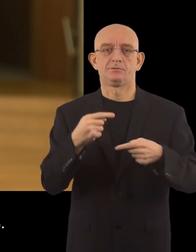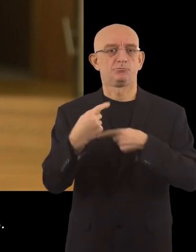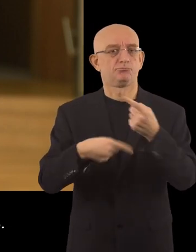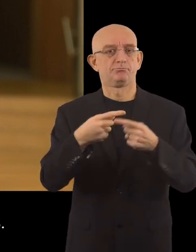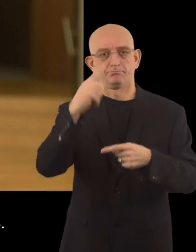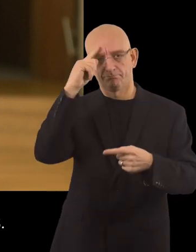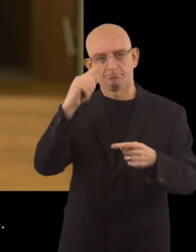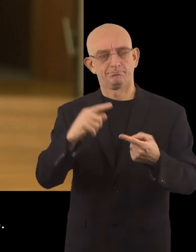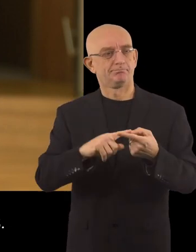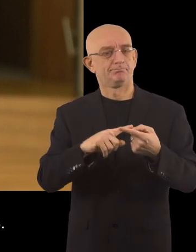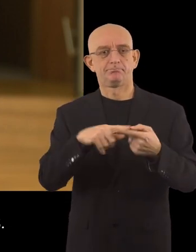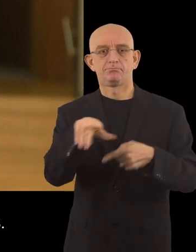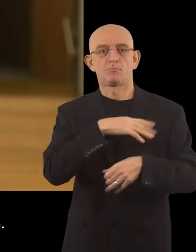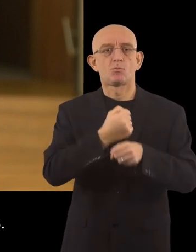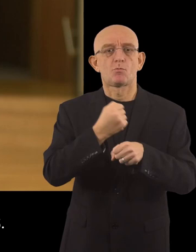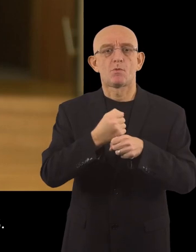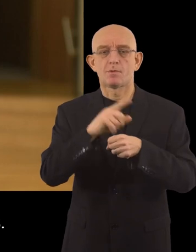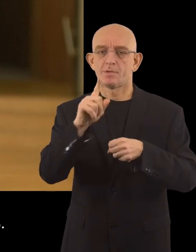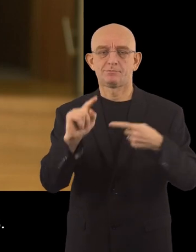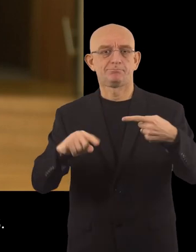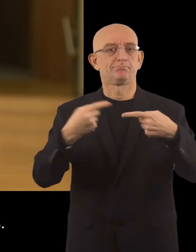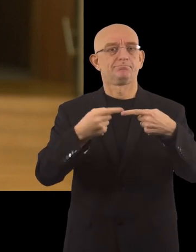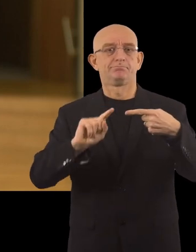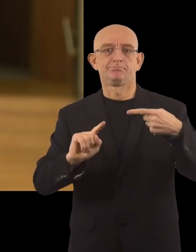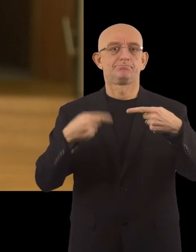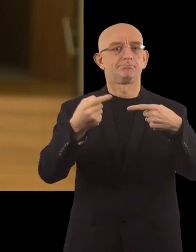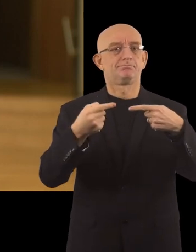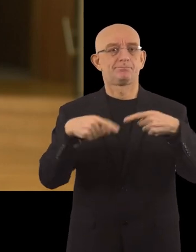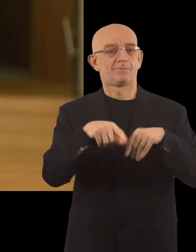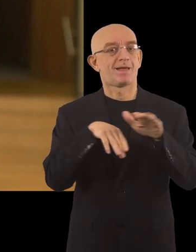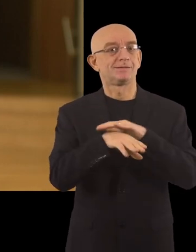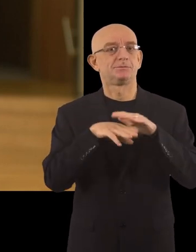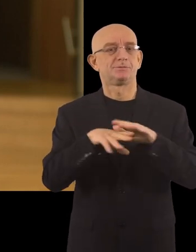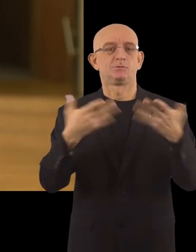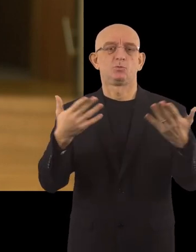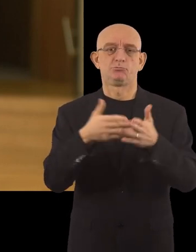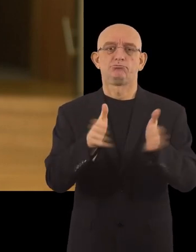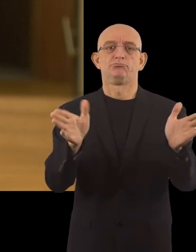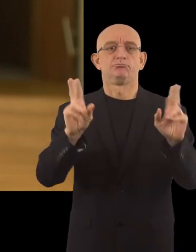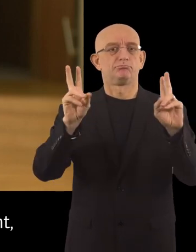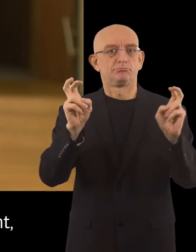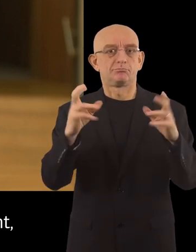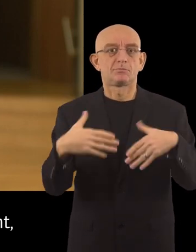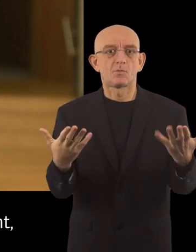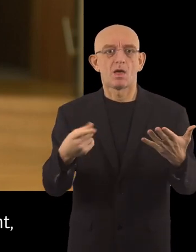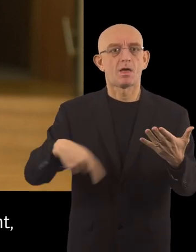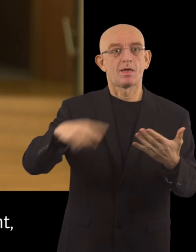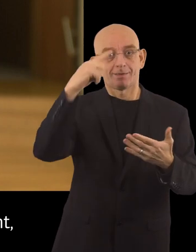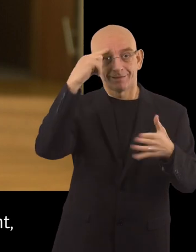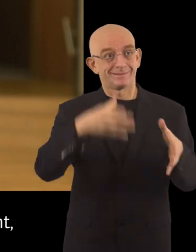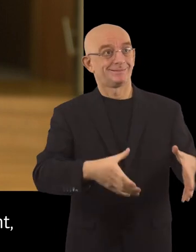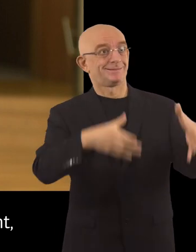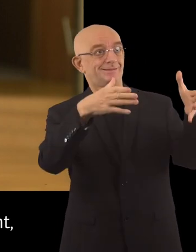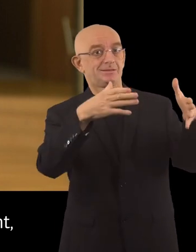remains at the forefront of our actions. Accessibility is a broad topic. It is not only